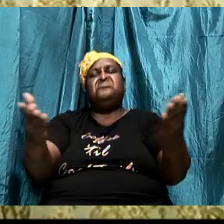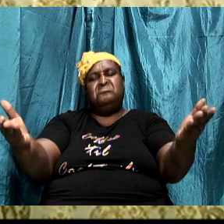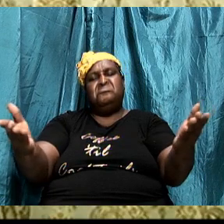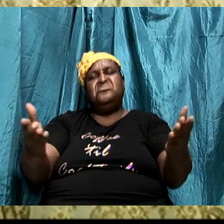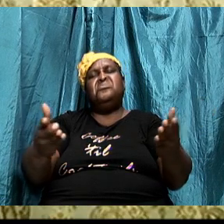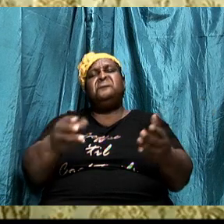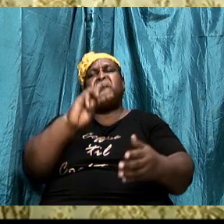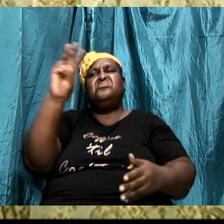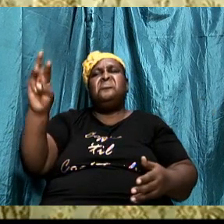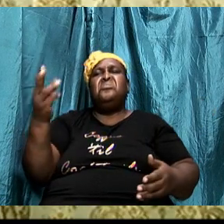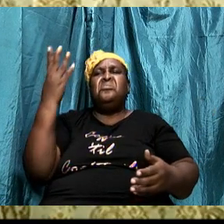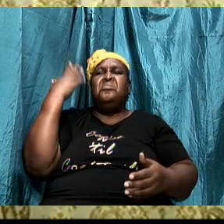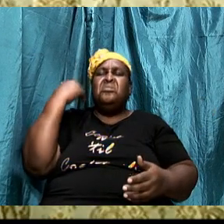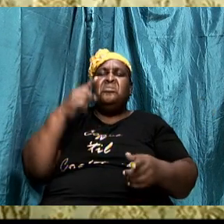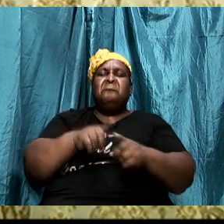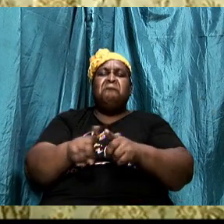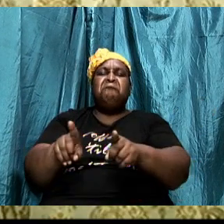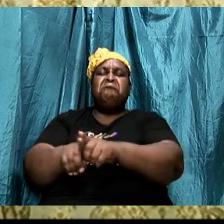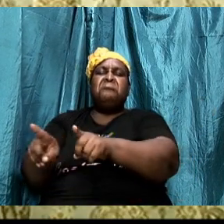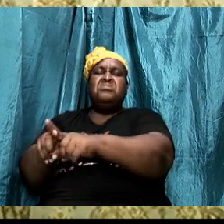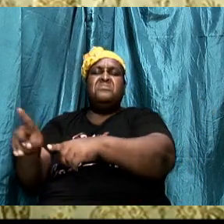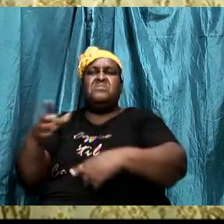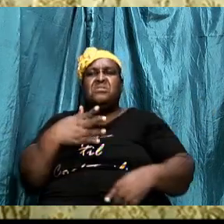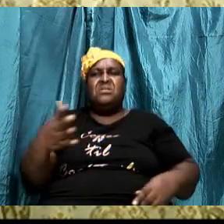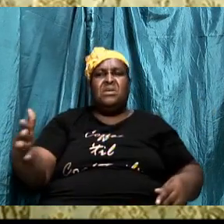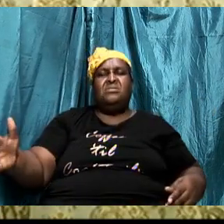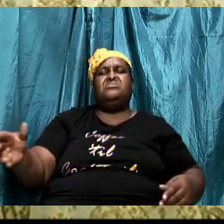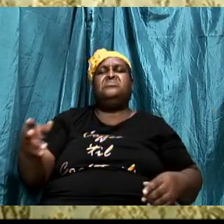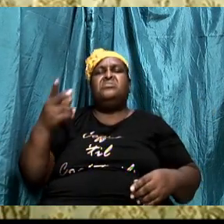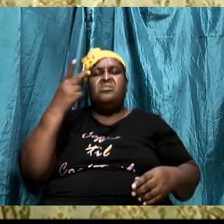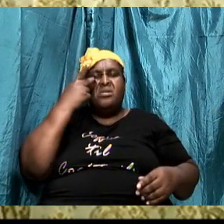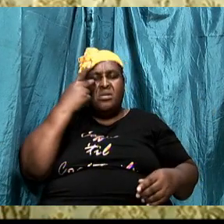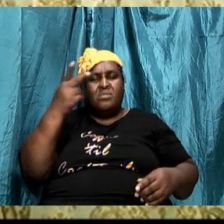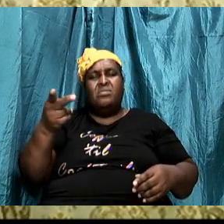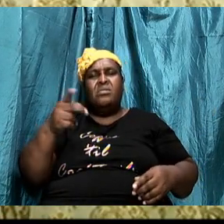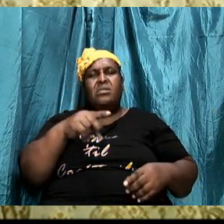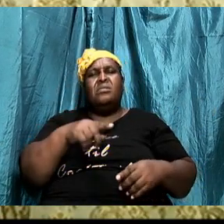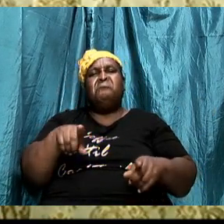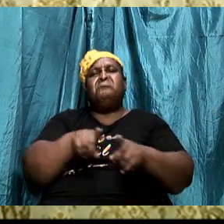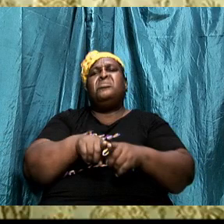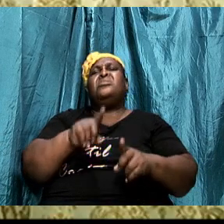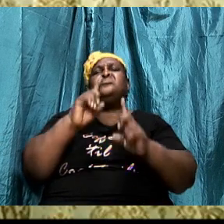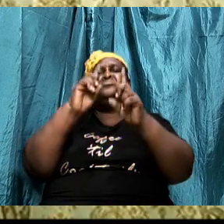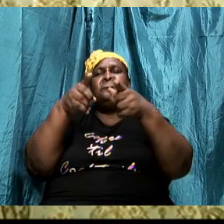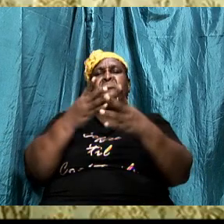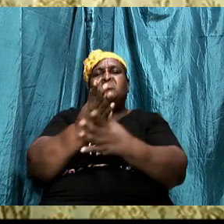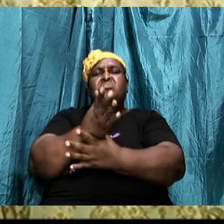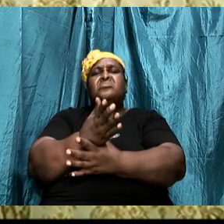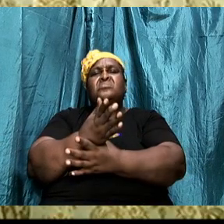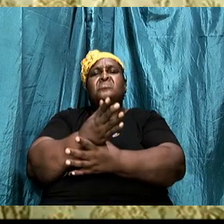the different things that we want to look at as we go through the lesson.